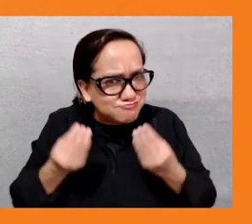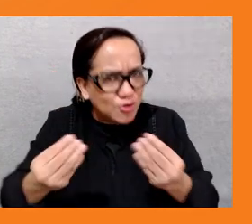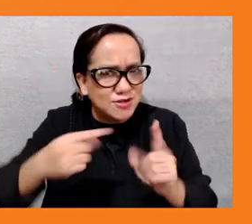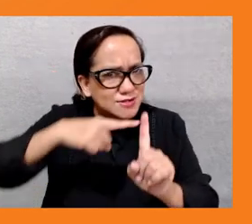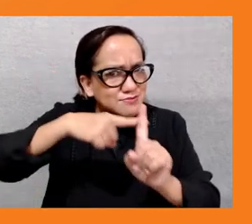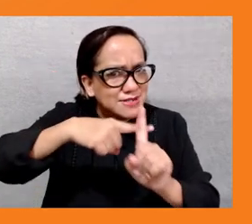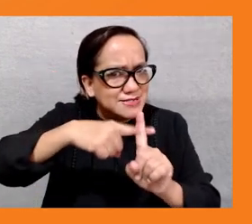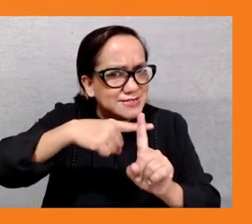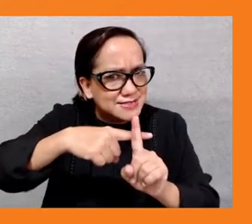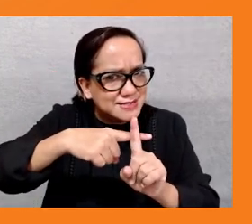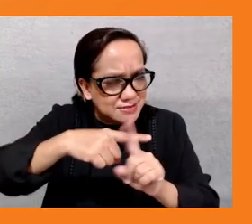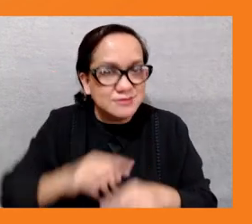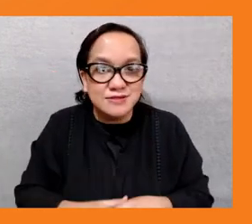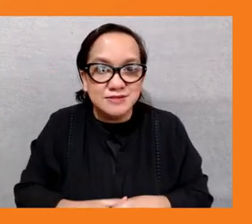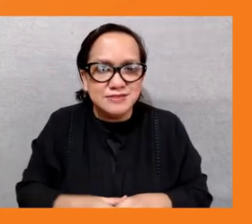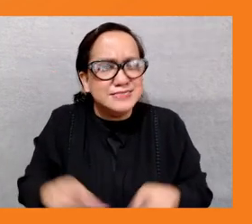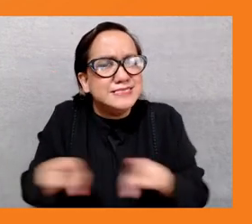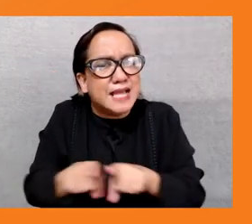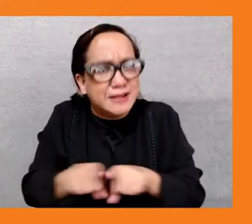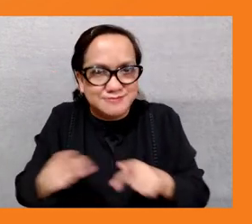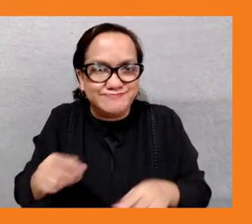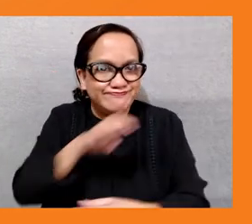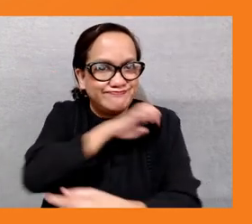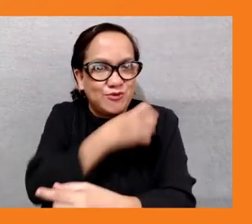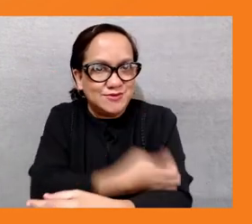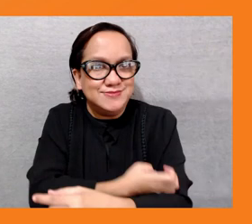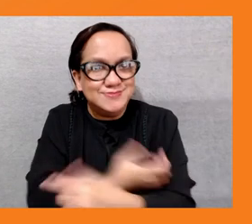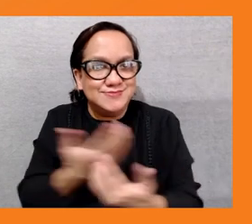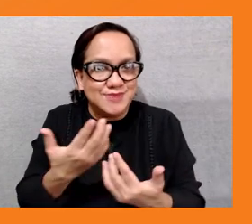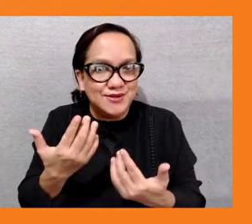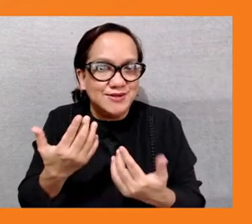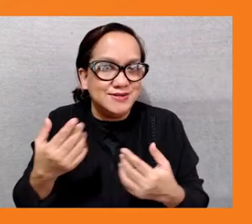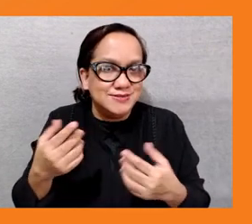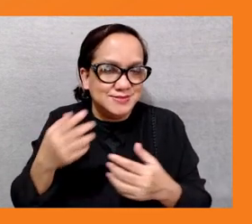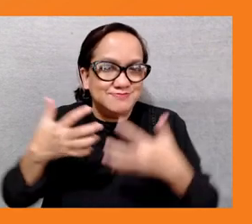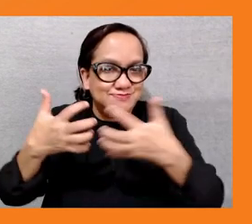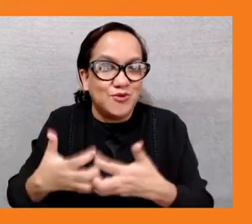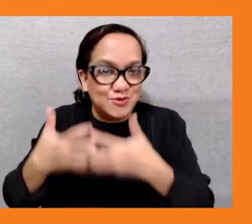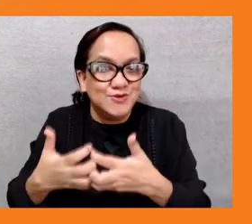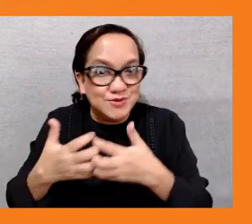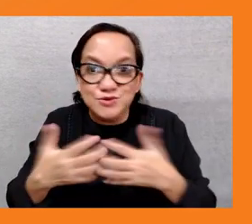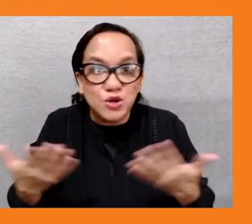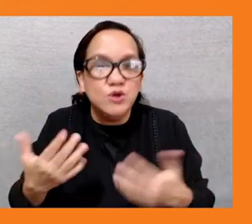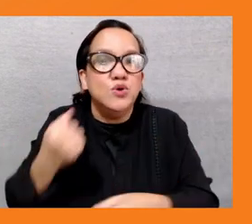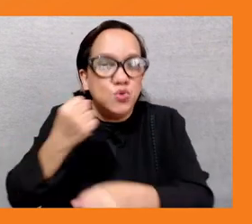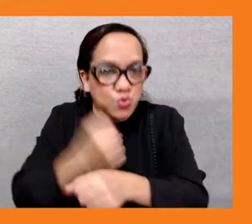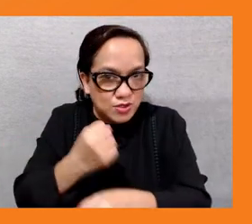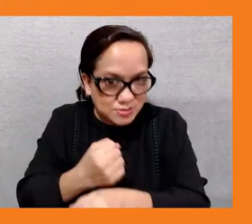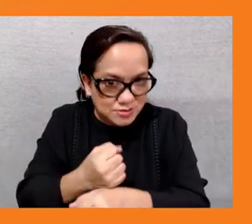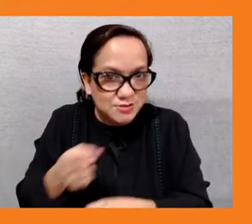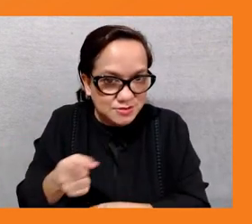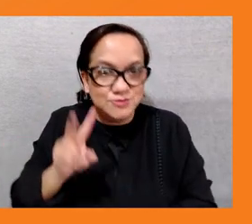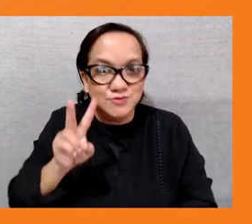highlighting and also just confirmed again in the renewable energy and jobs 2022 report which showed that worldwide employment in